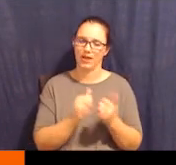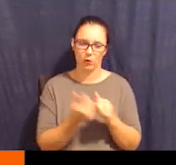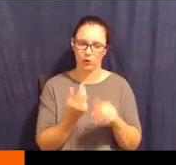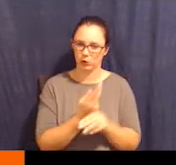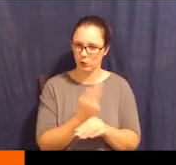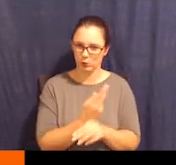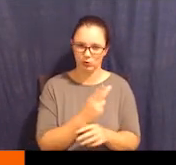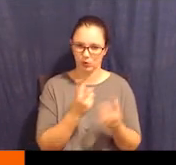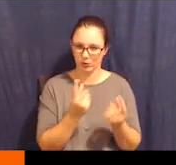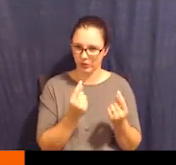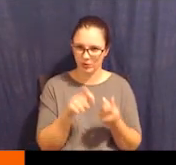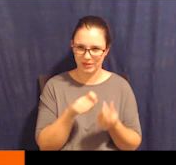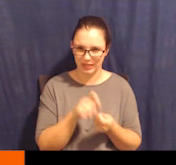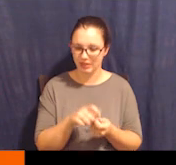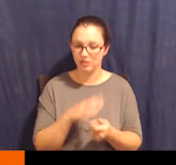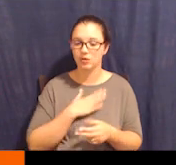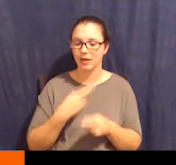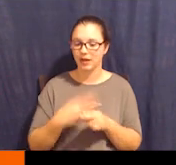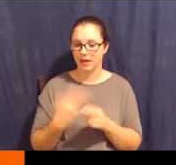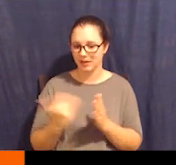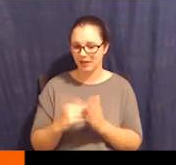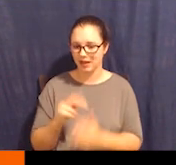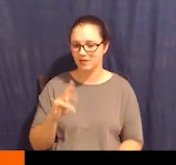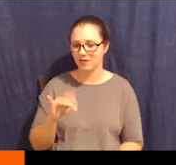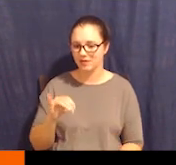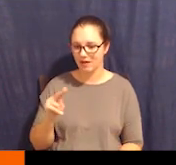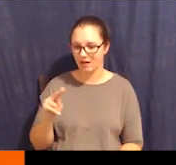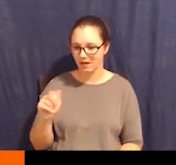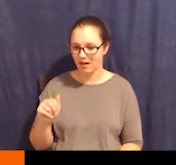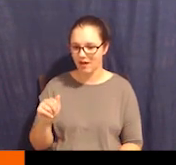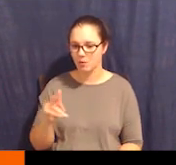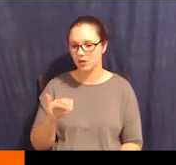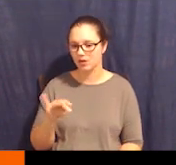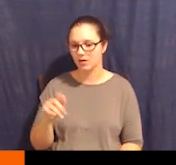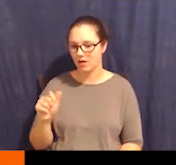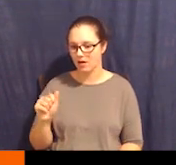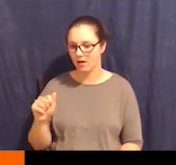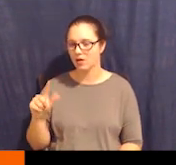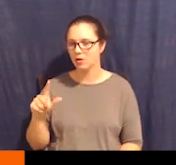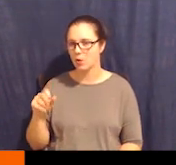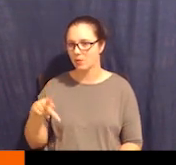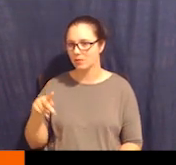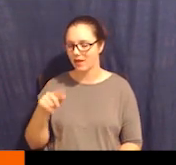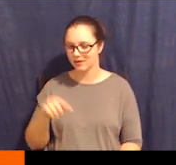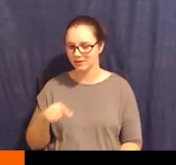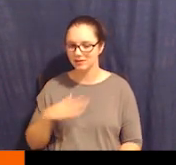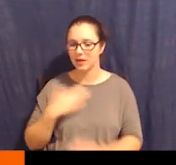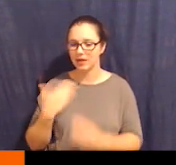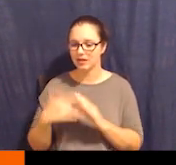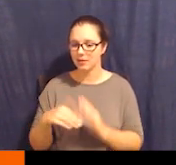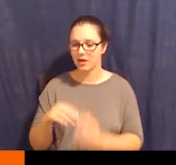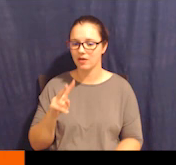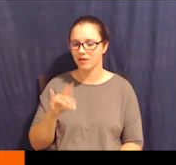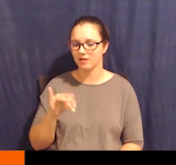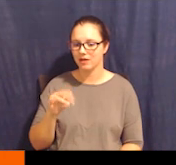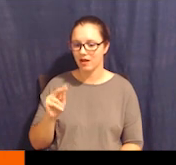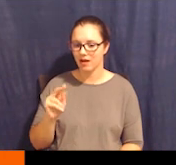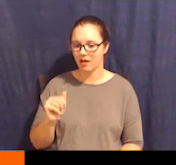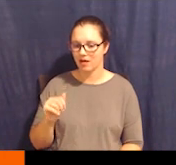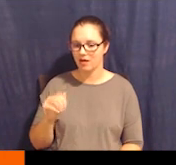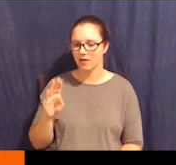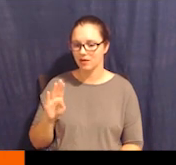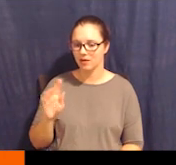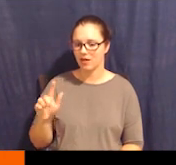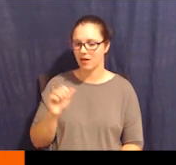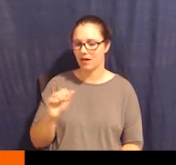My email is VivianaBL at disabilityrightsflorida.org. And my name is V-I